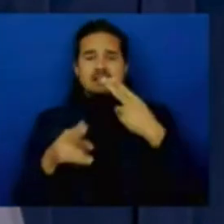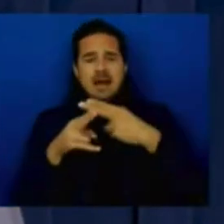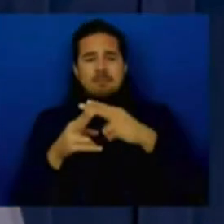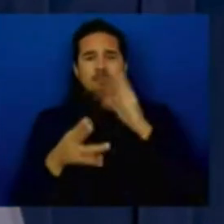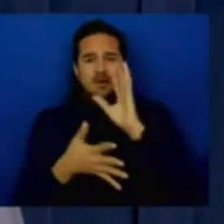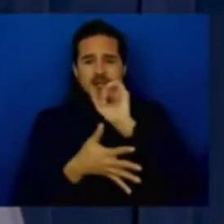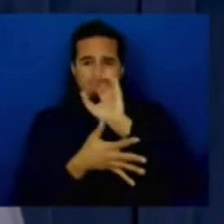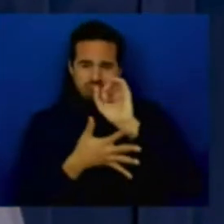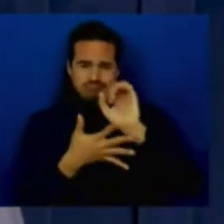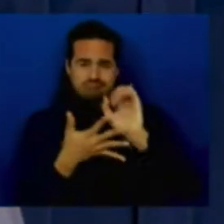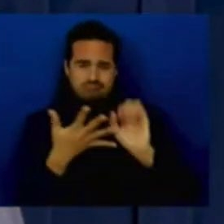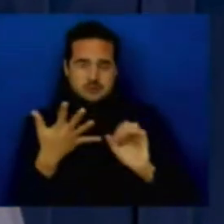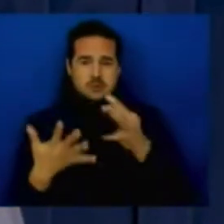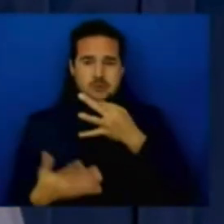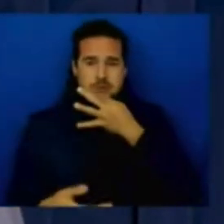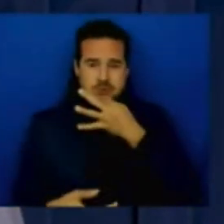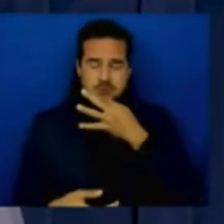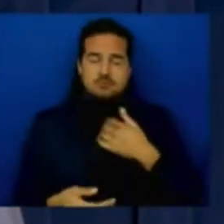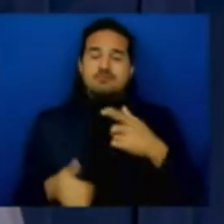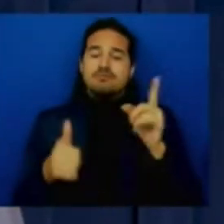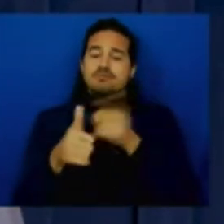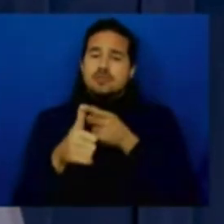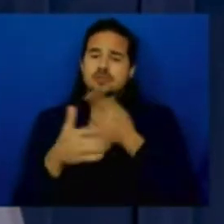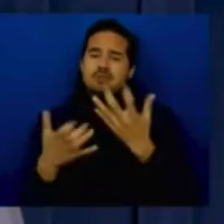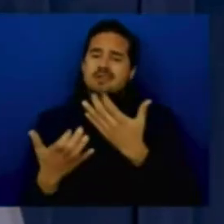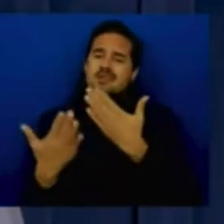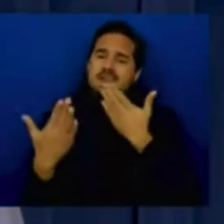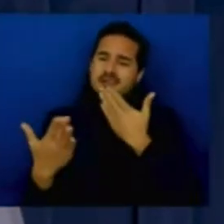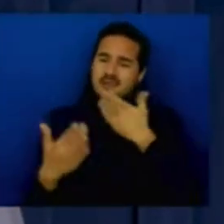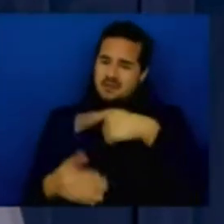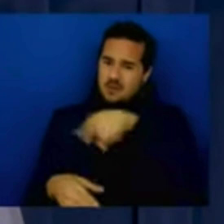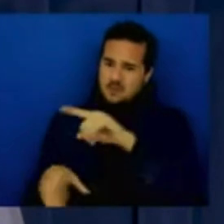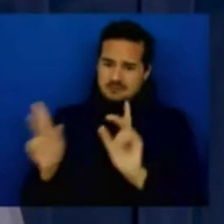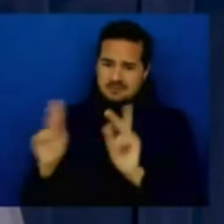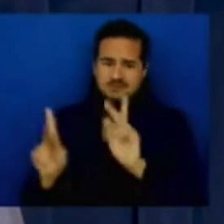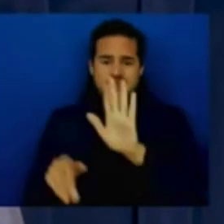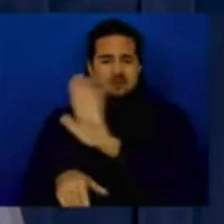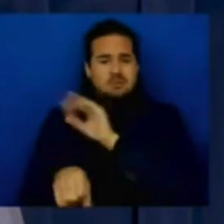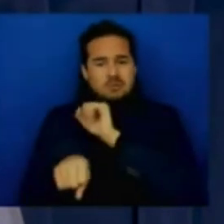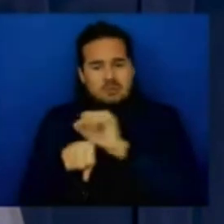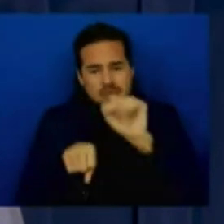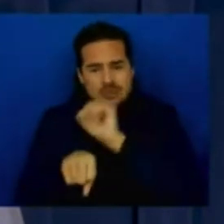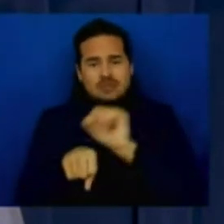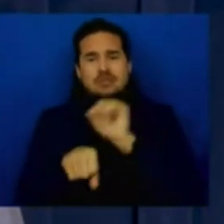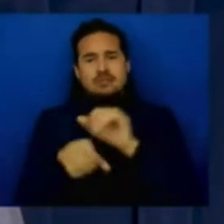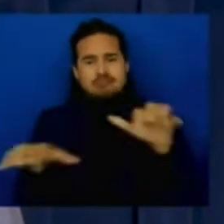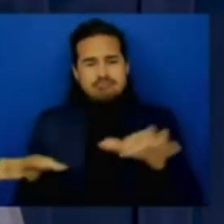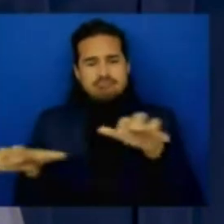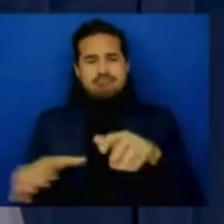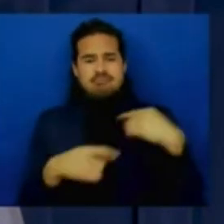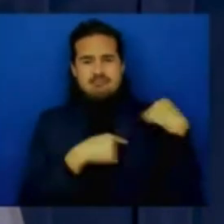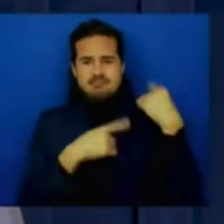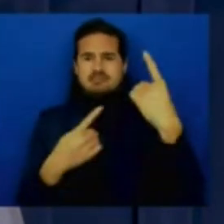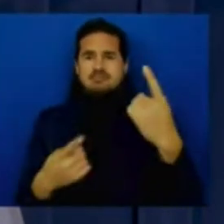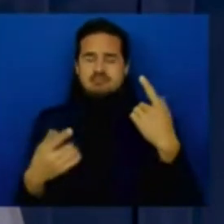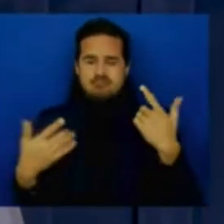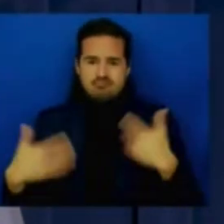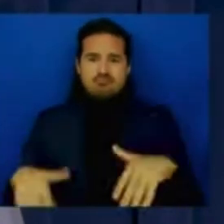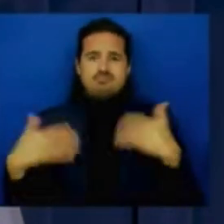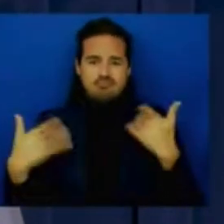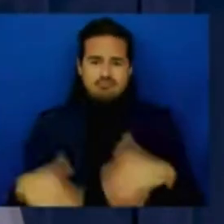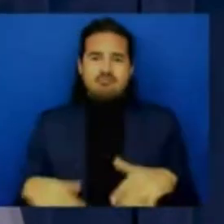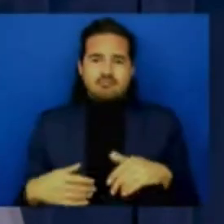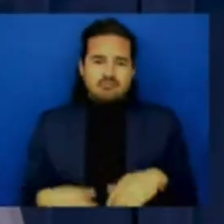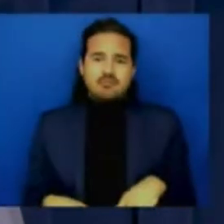on their extraordinary leadership demonstrable leadership uh the capacity of their staff uh